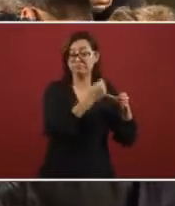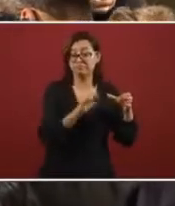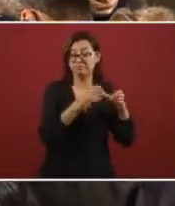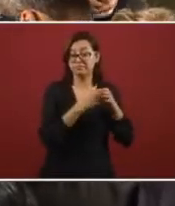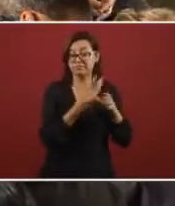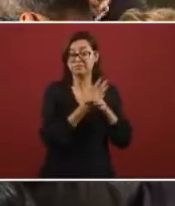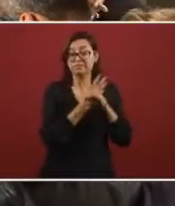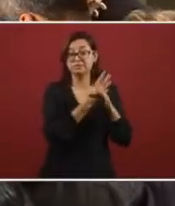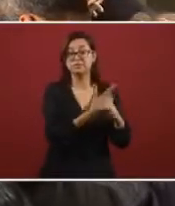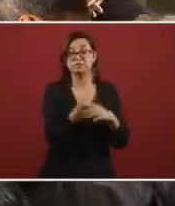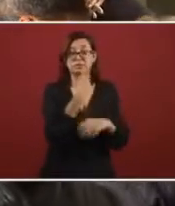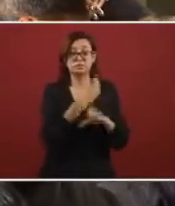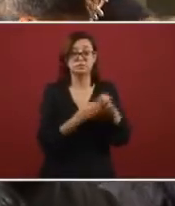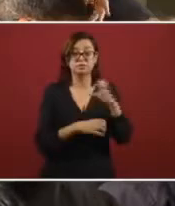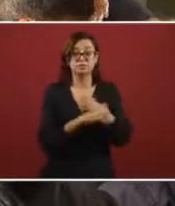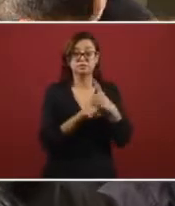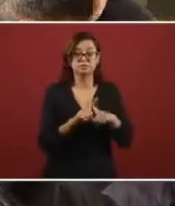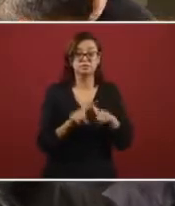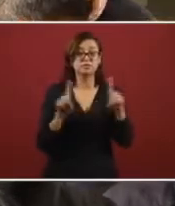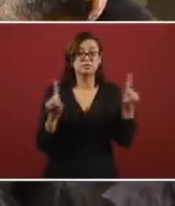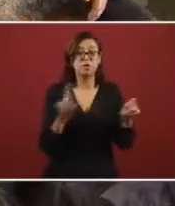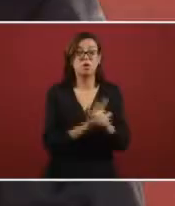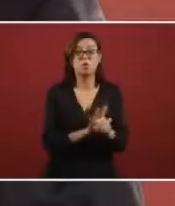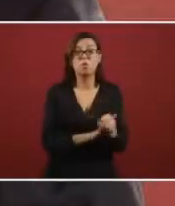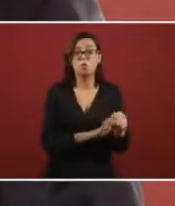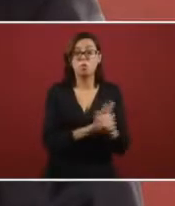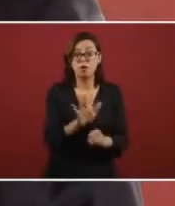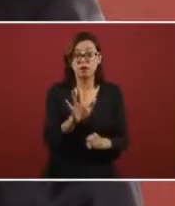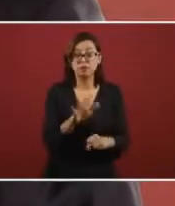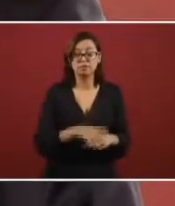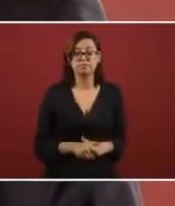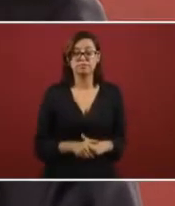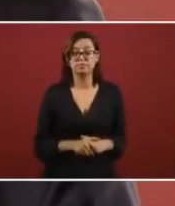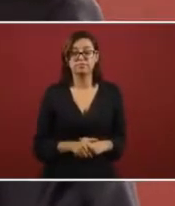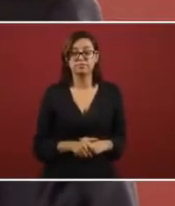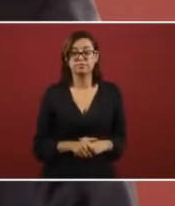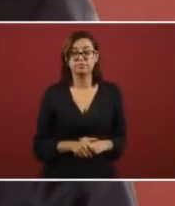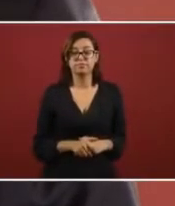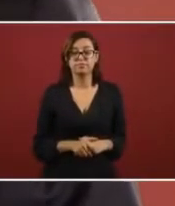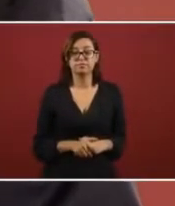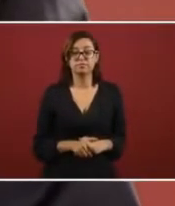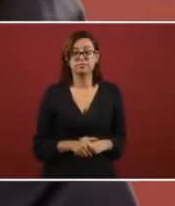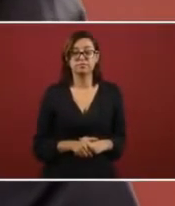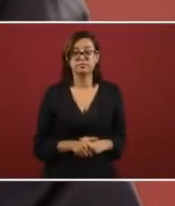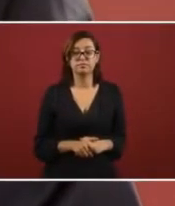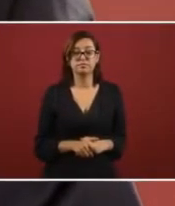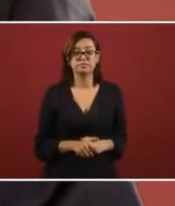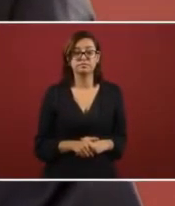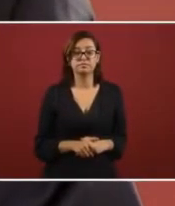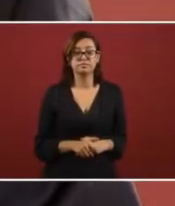that is different is that